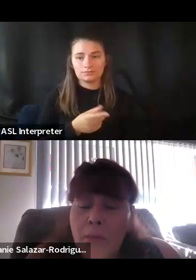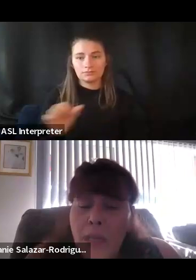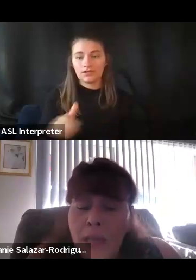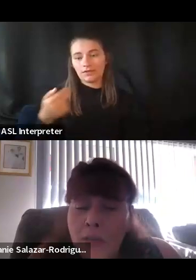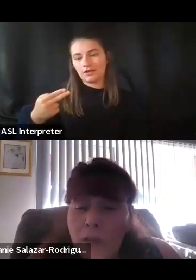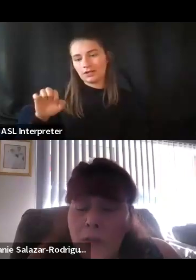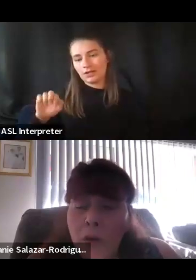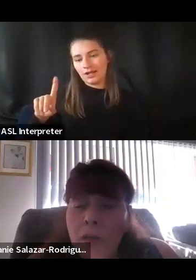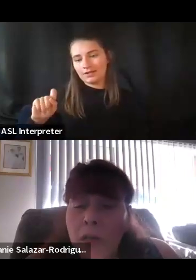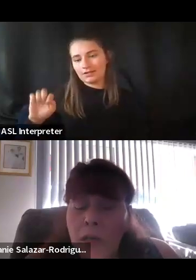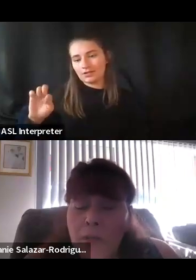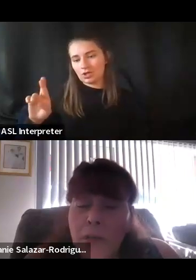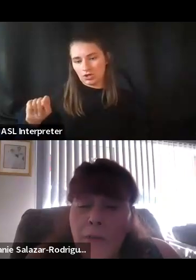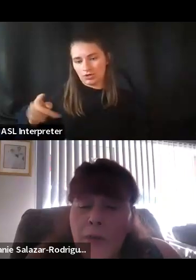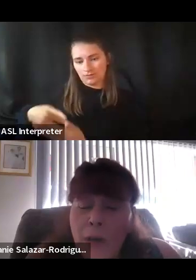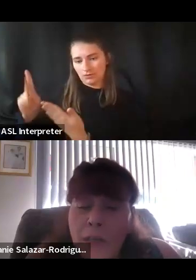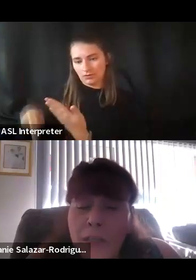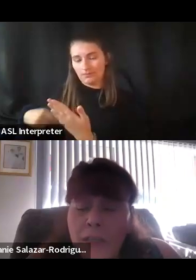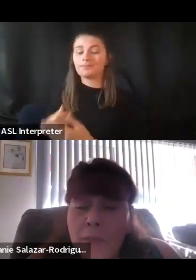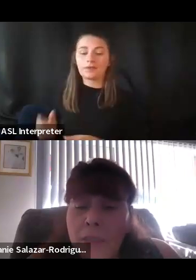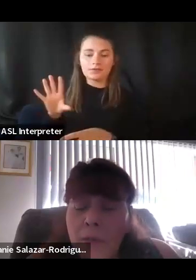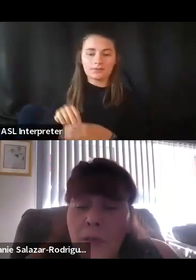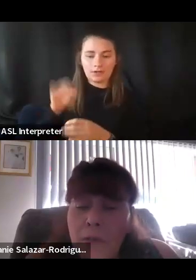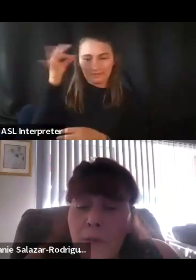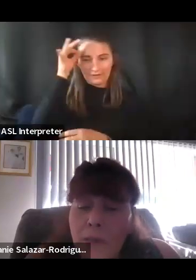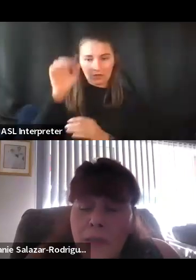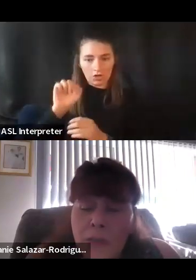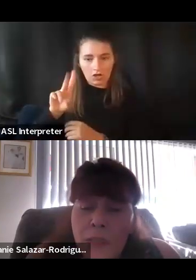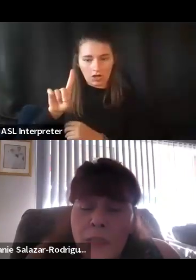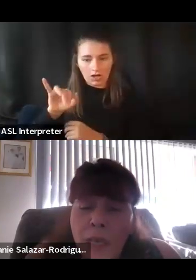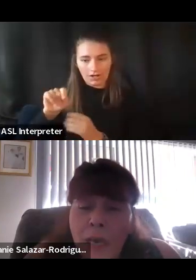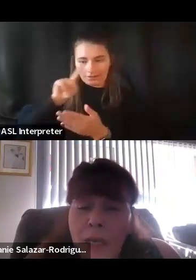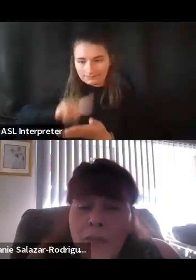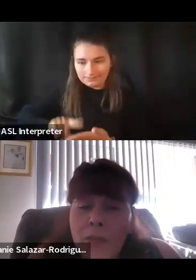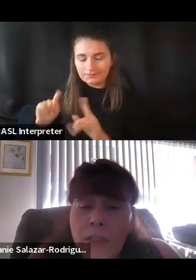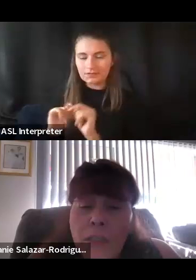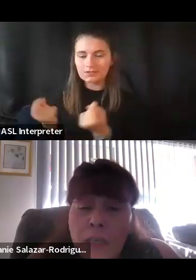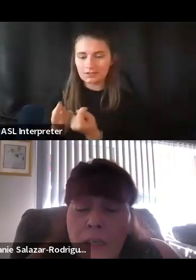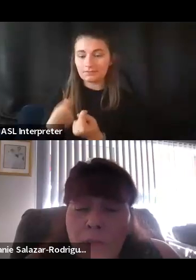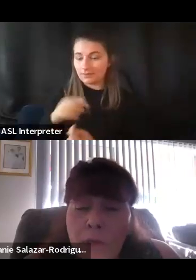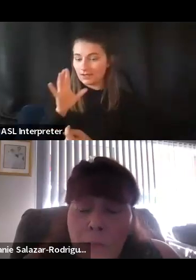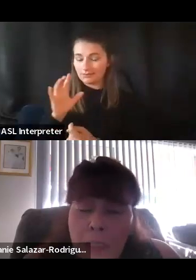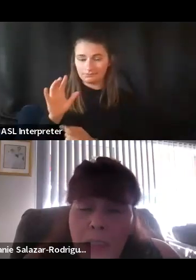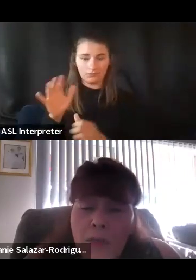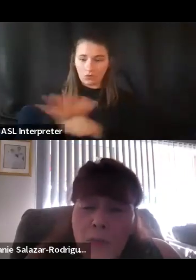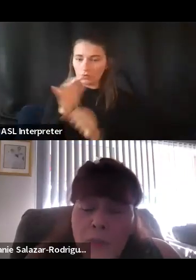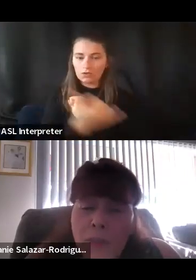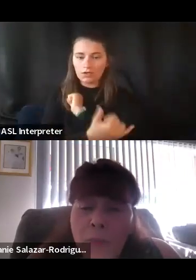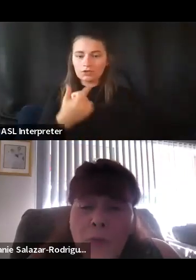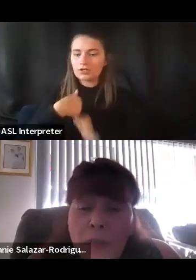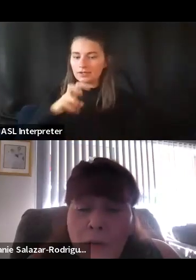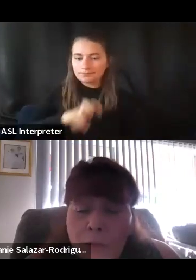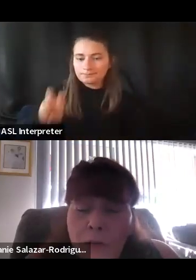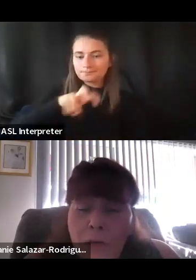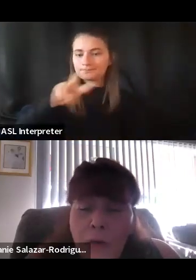programs, I actually was part of the federal auditing teams and I would travel around the country. And I actually, for many years, was